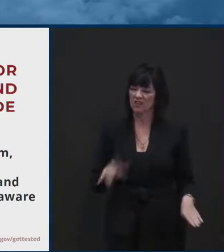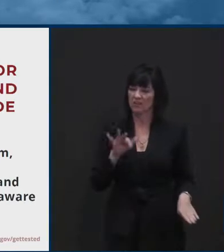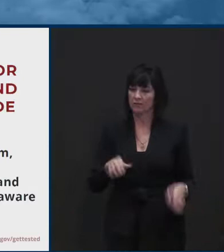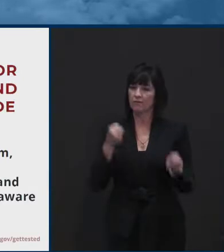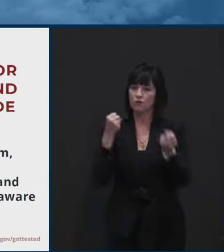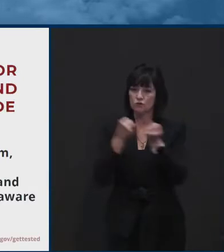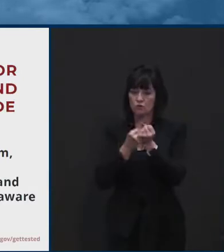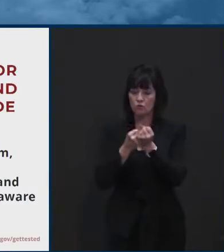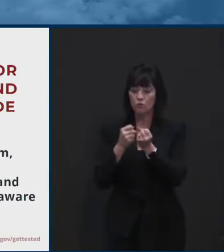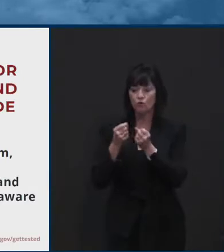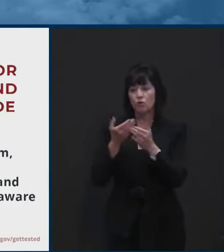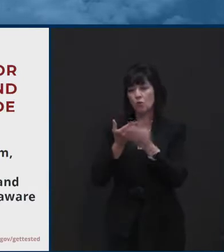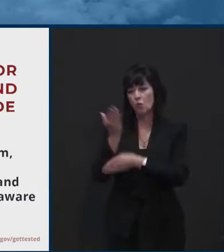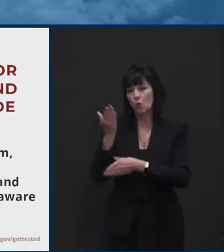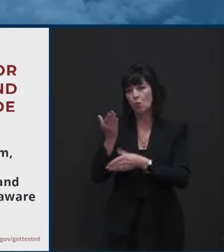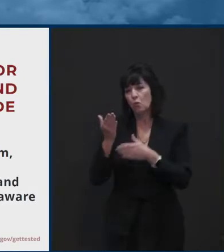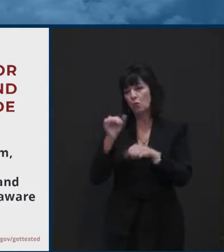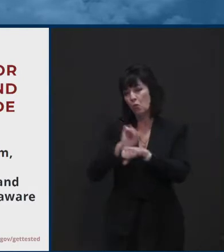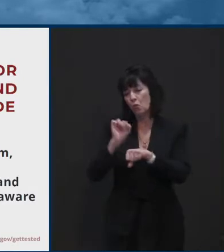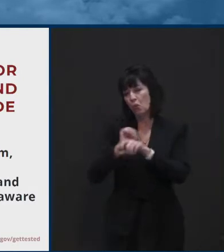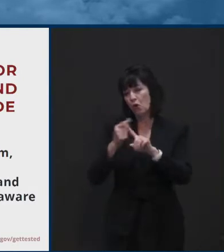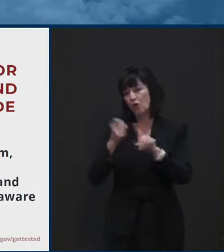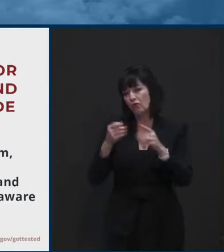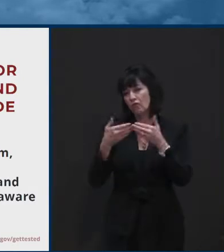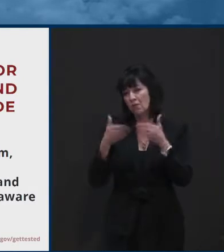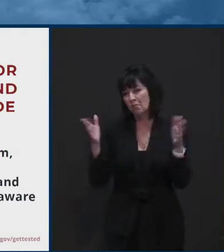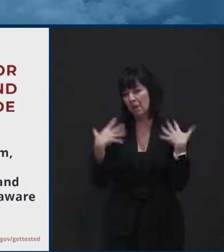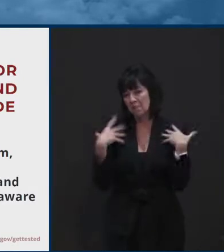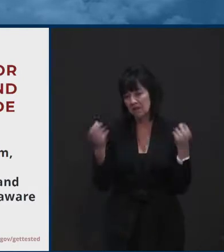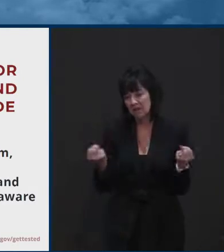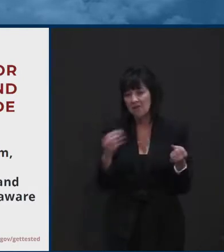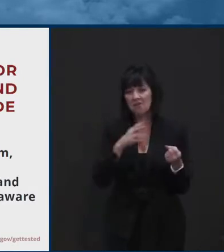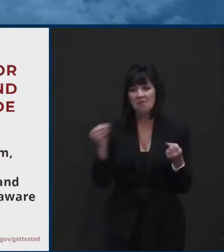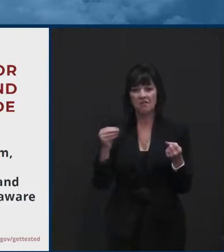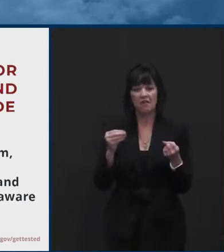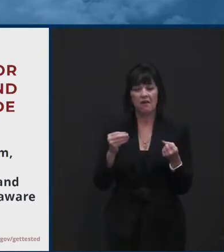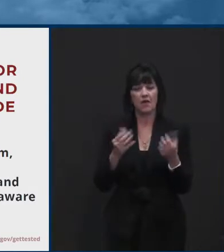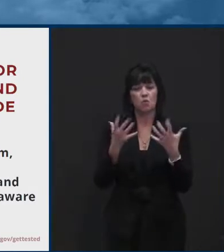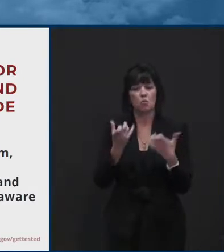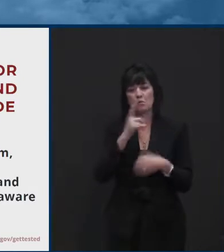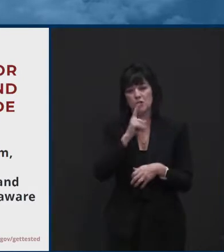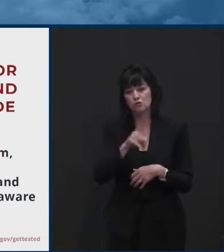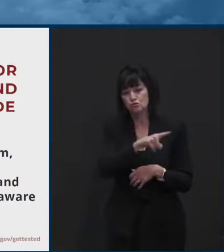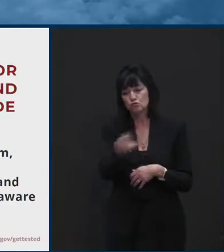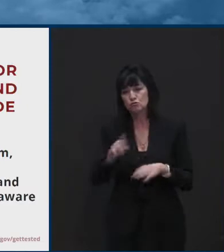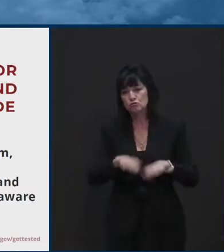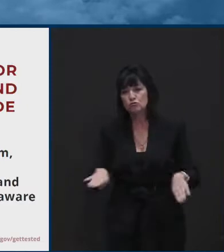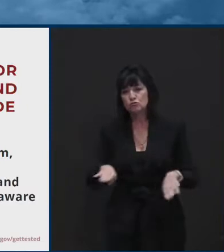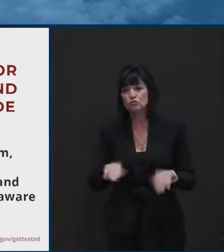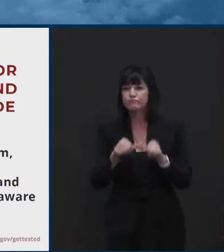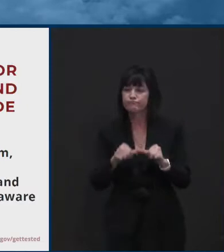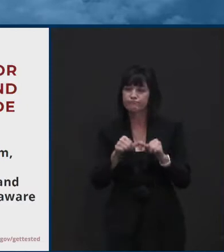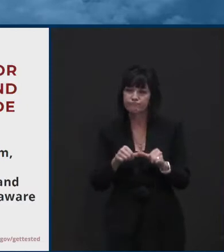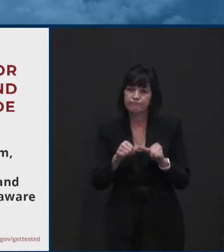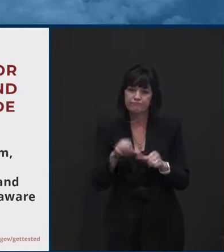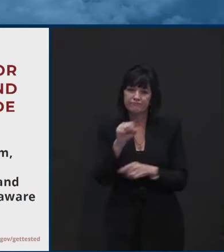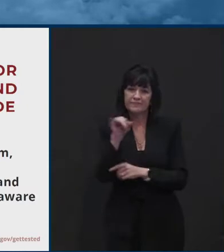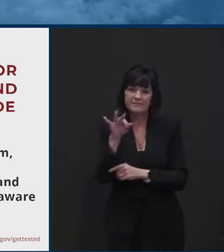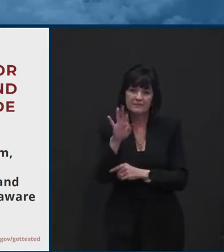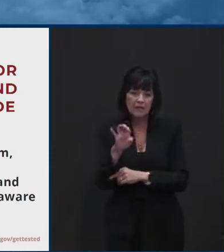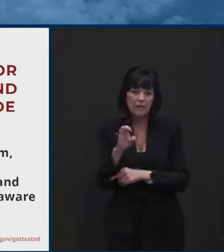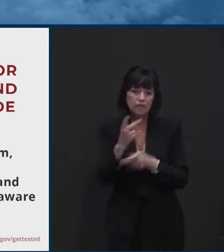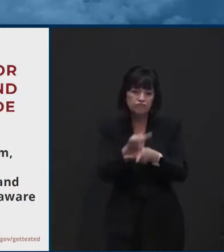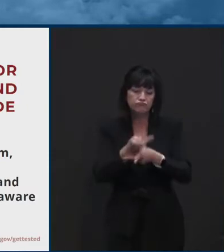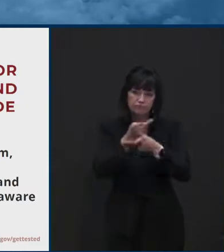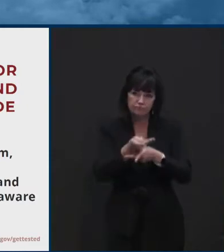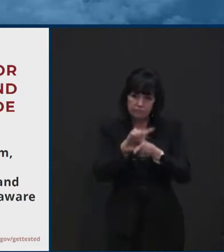health and the governor's office and all the schools and teachers to make sure that the children, uh, stay safe and have the, uh, access they need to testing in addition to